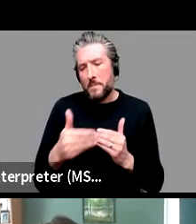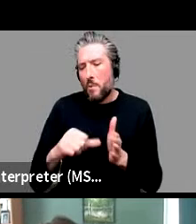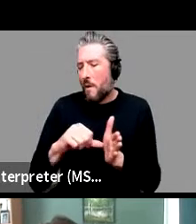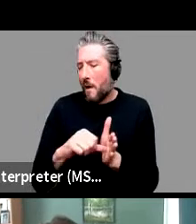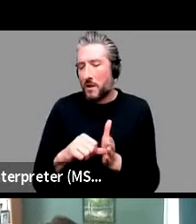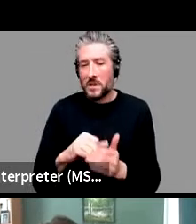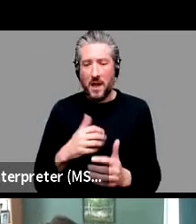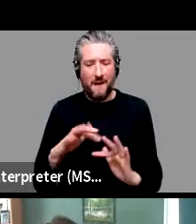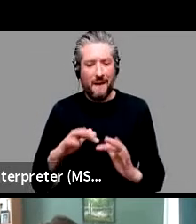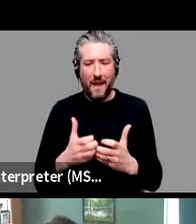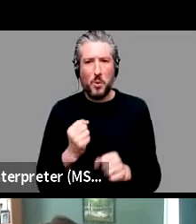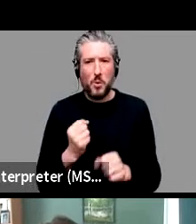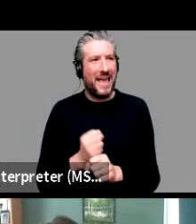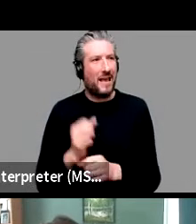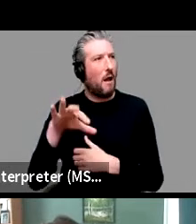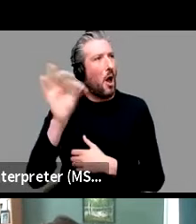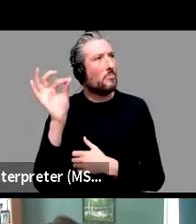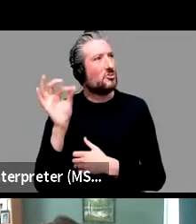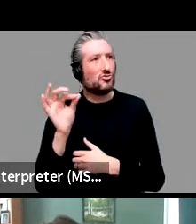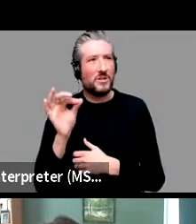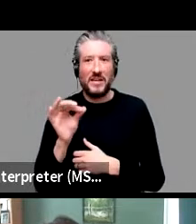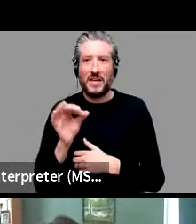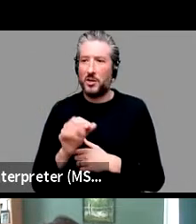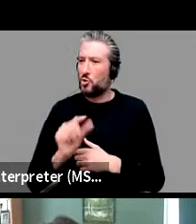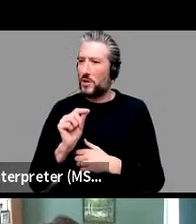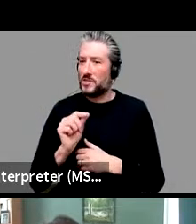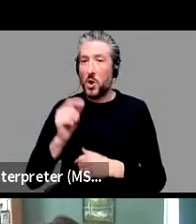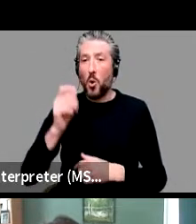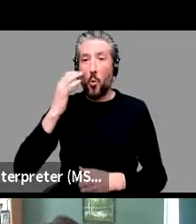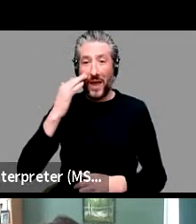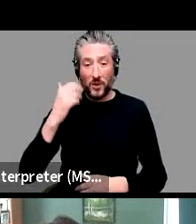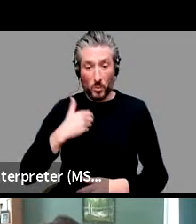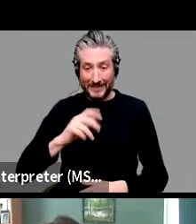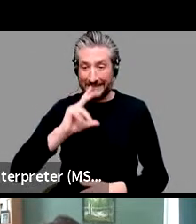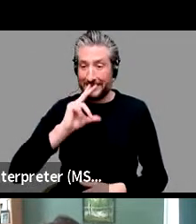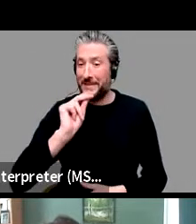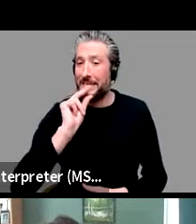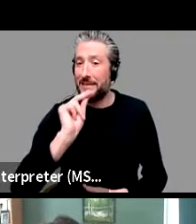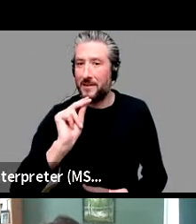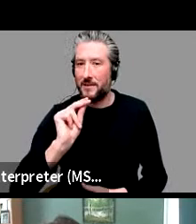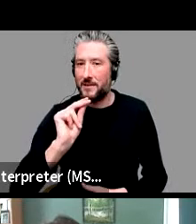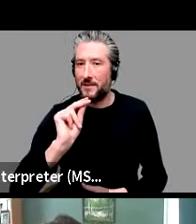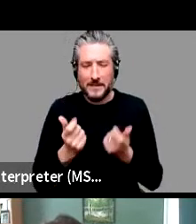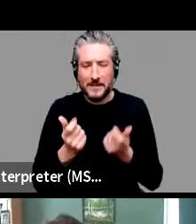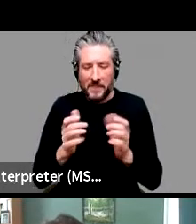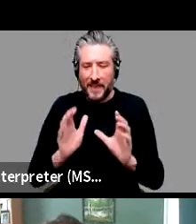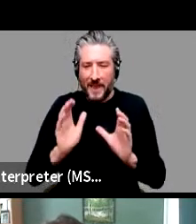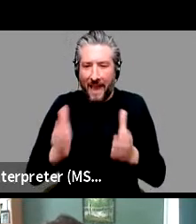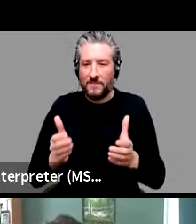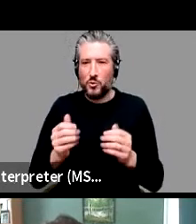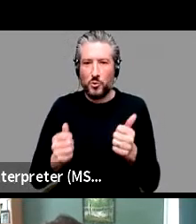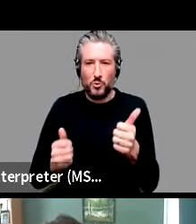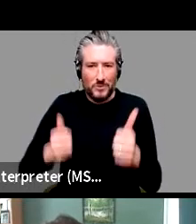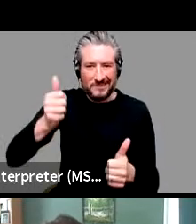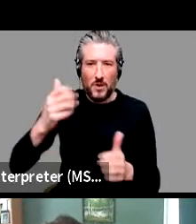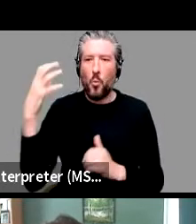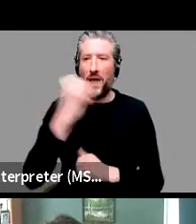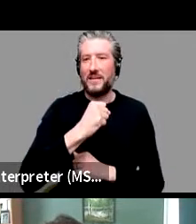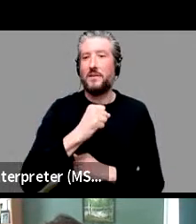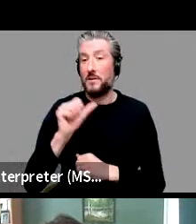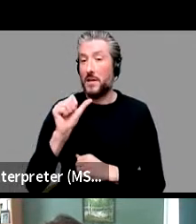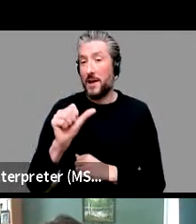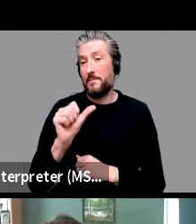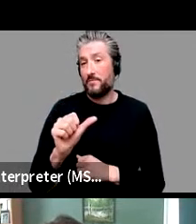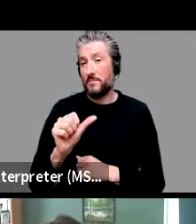don't want to have to make an arbitrary choice and flip a coin when we're speaking. We want one to win. Right. Yeah. It is a winner take all ultimately.